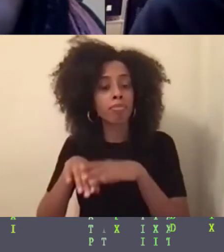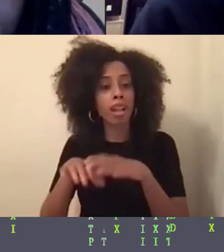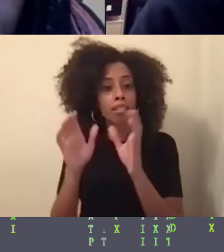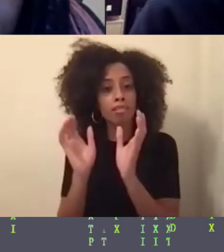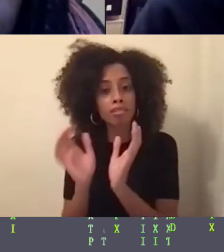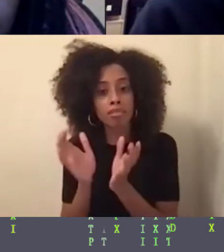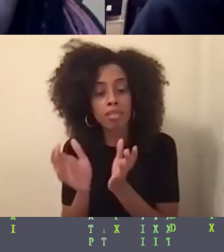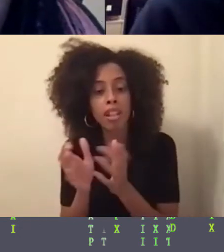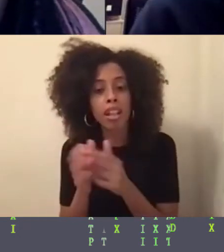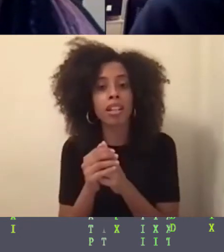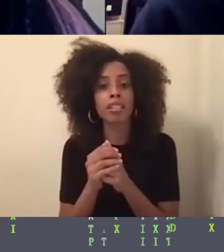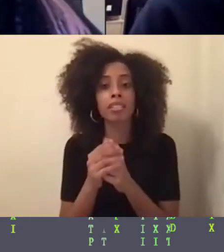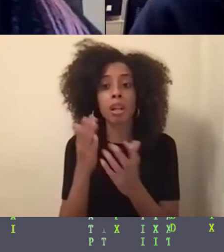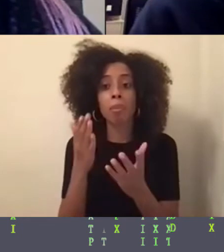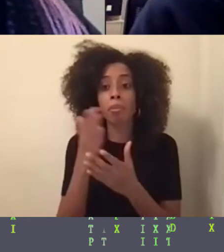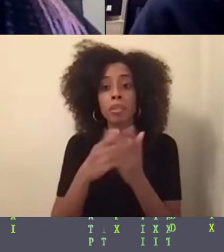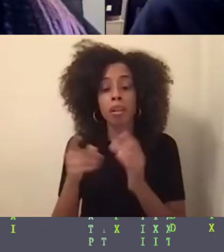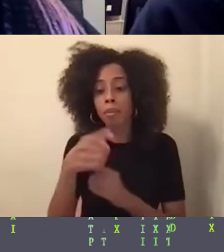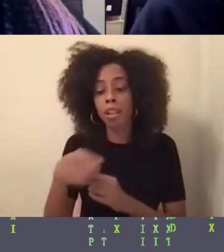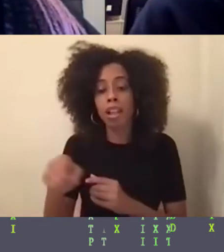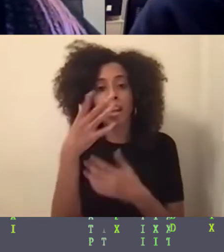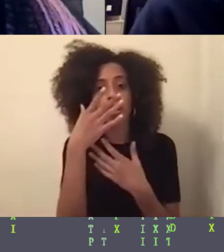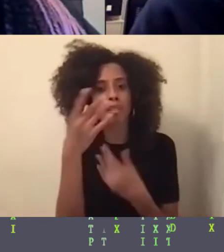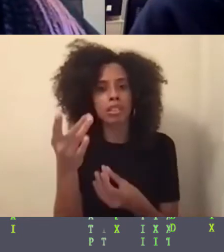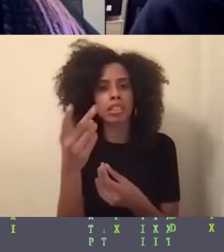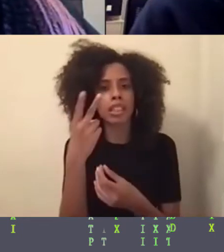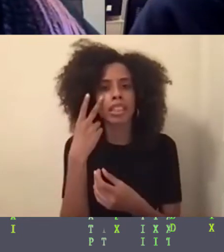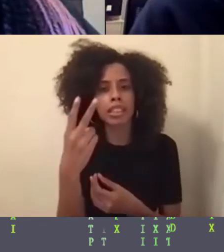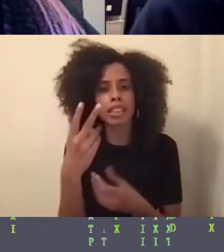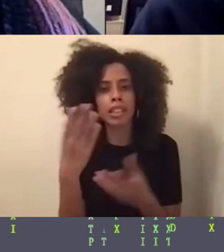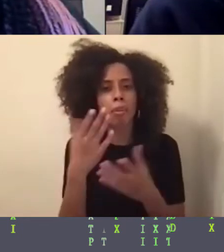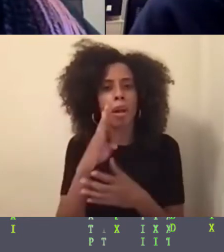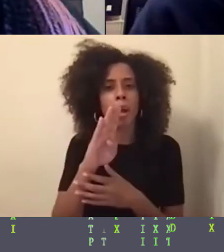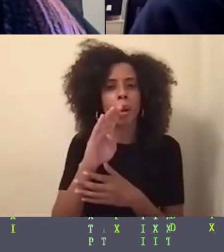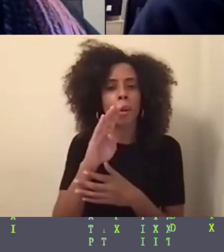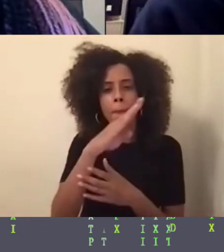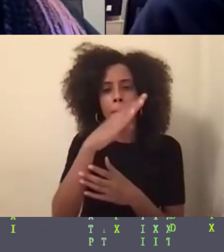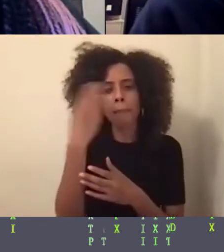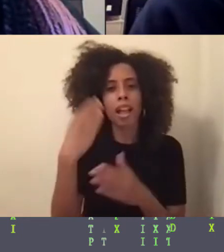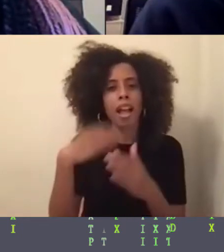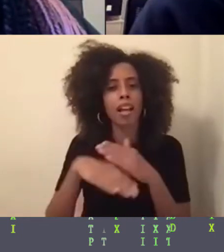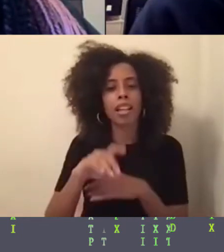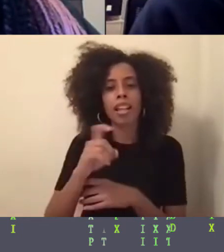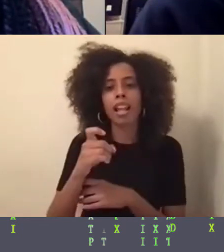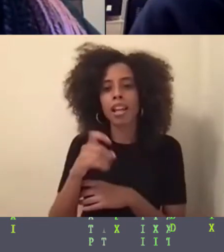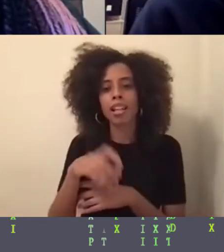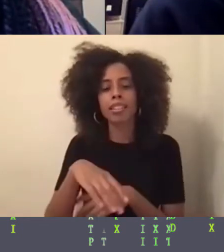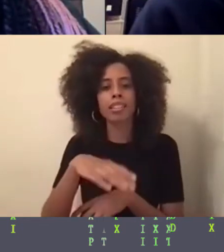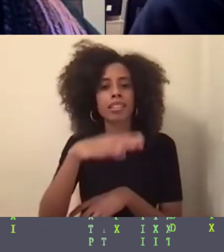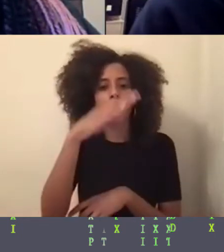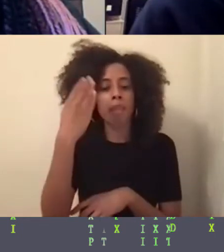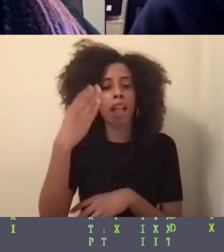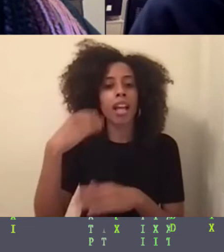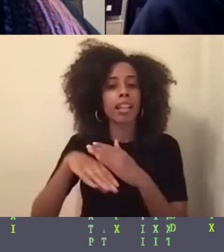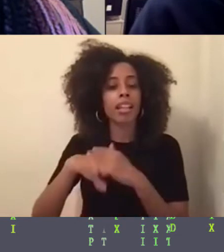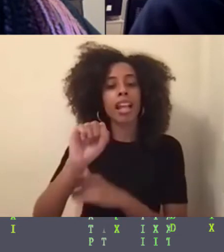see what black and X, black and astro, black and physics, all of these things are all about.